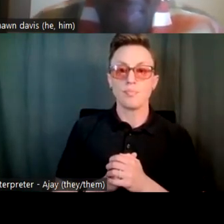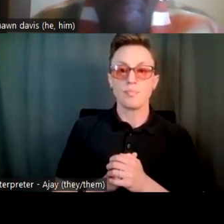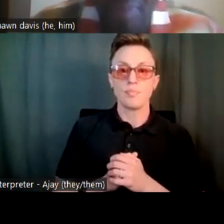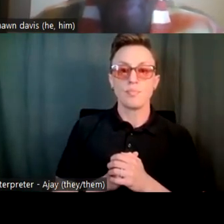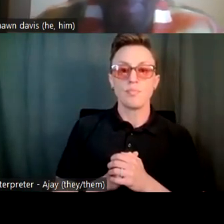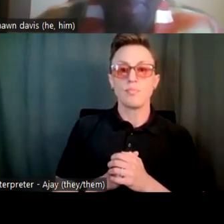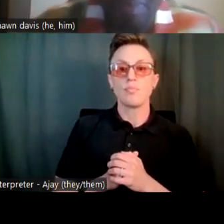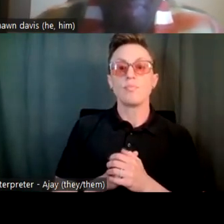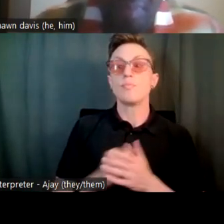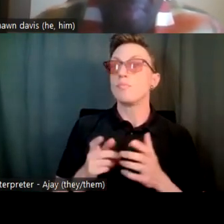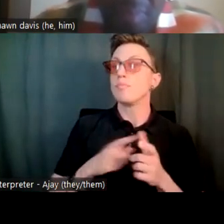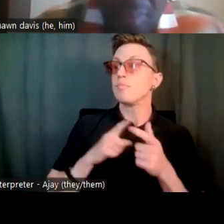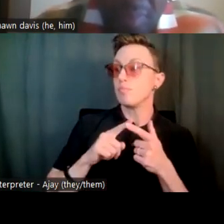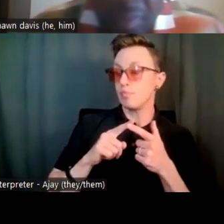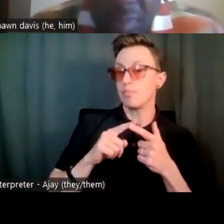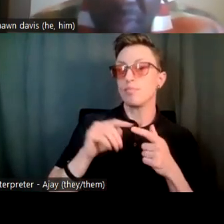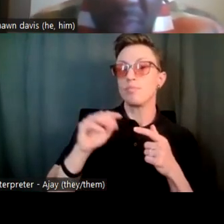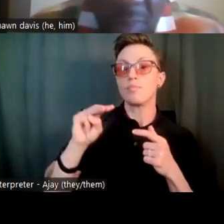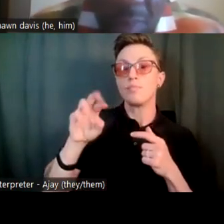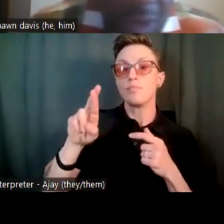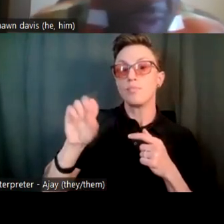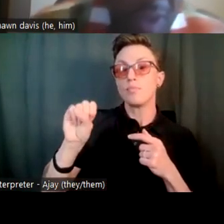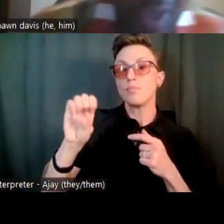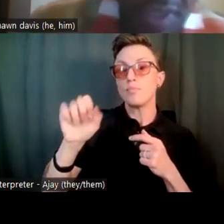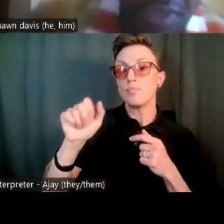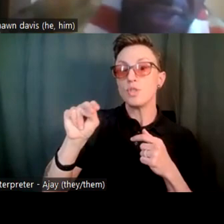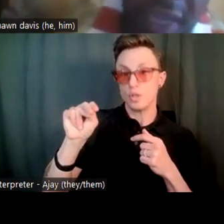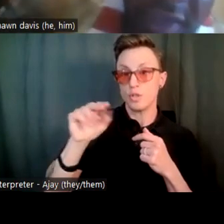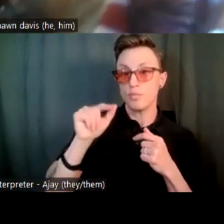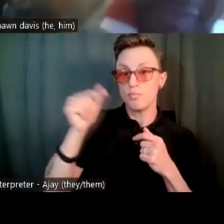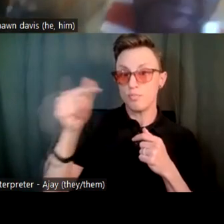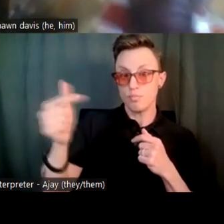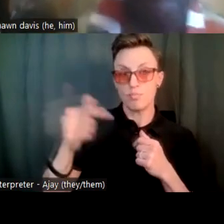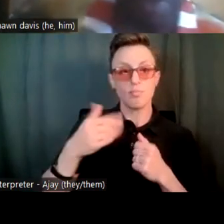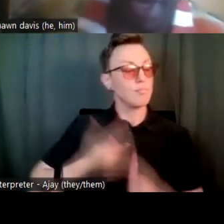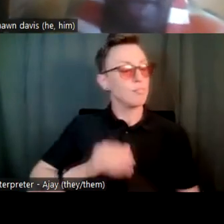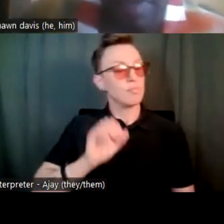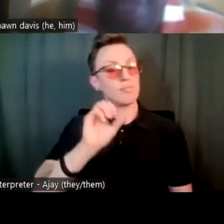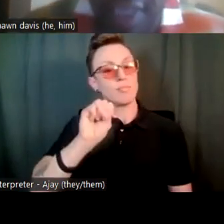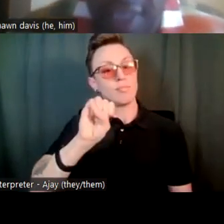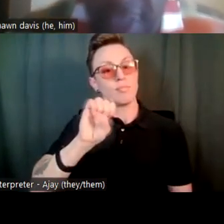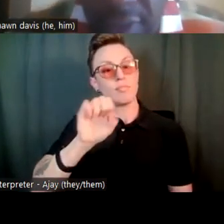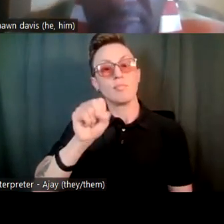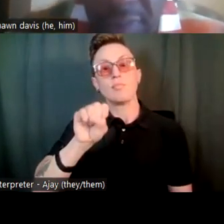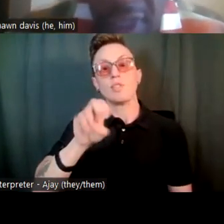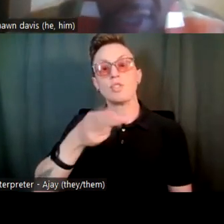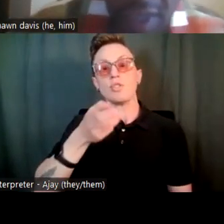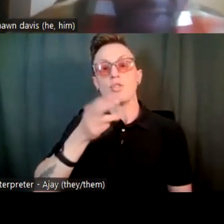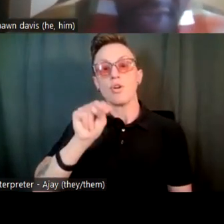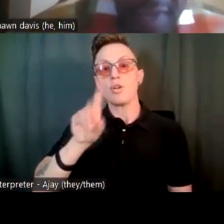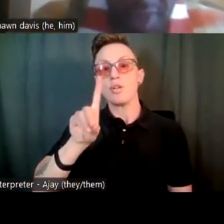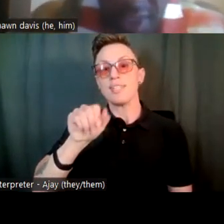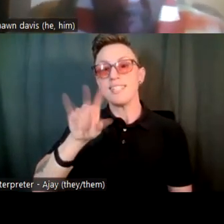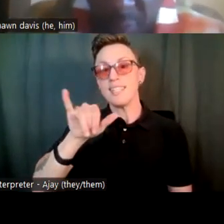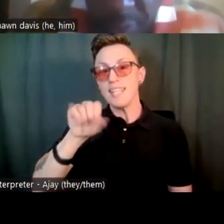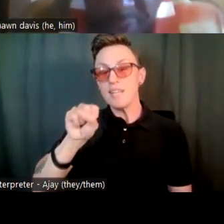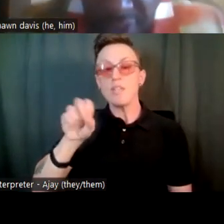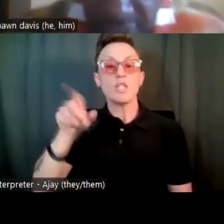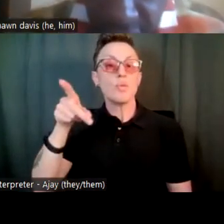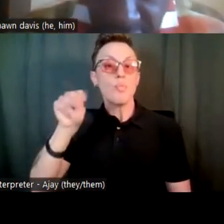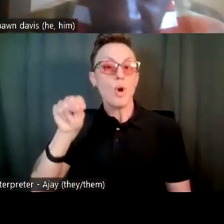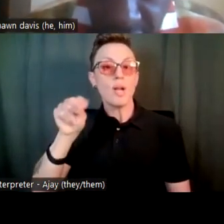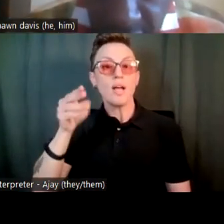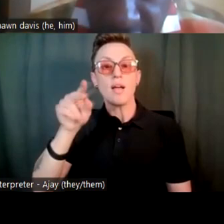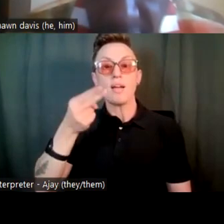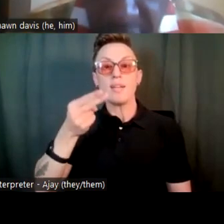And then we have Mr. Sean. Sean Davis, pronouns he, him. With